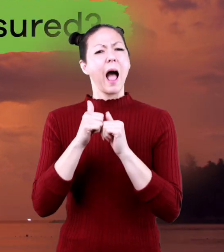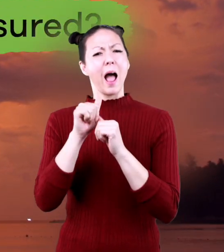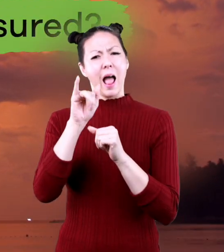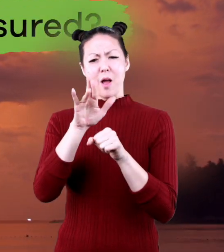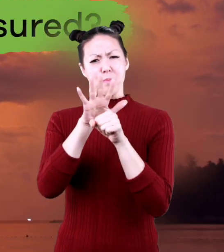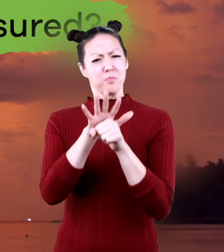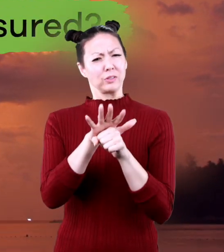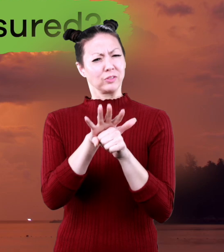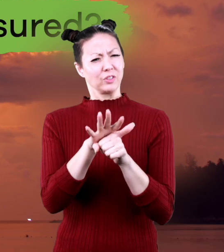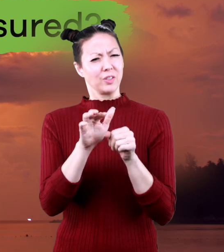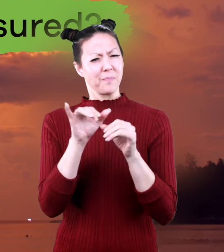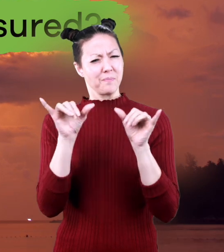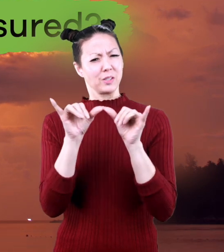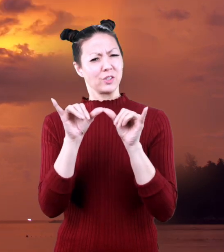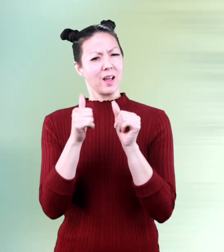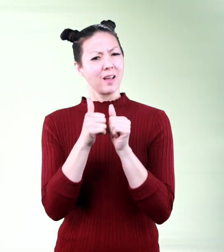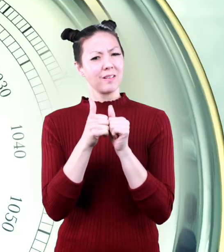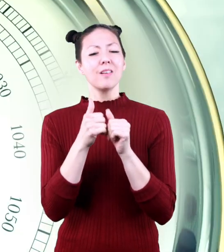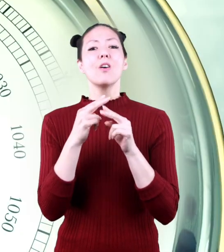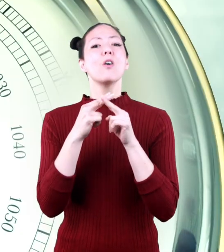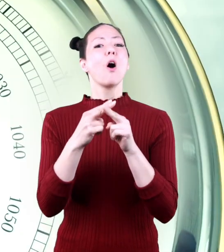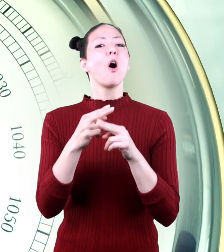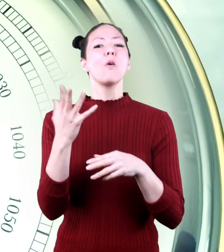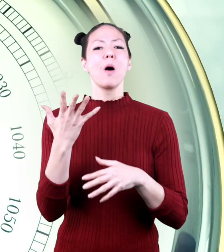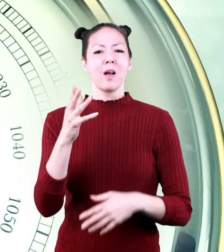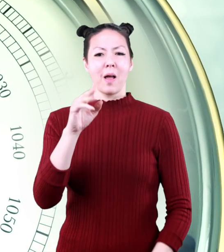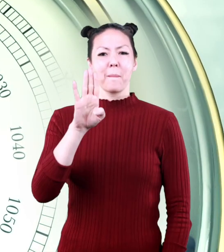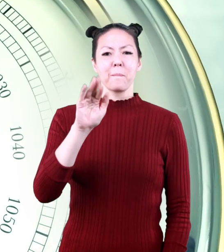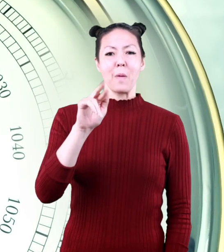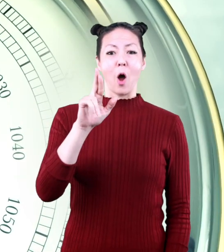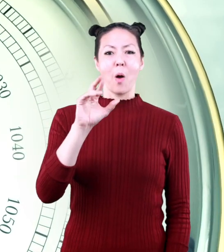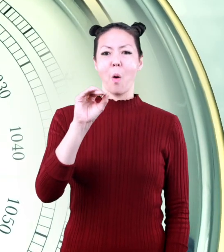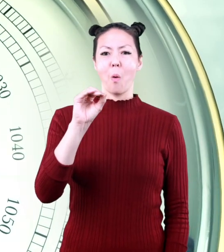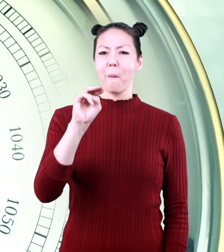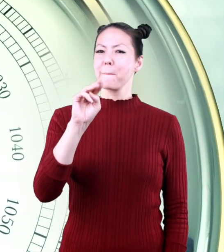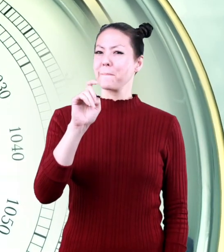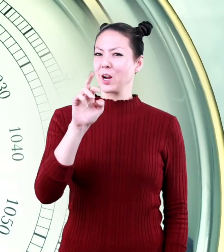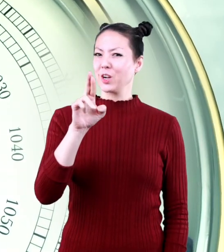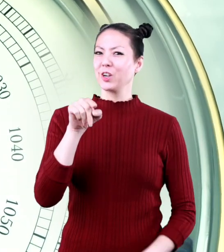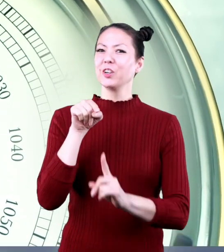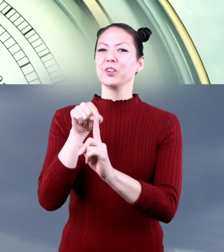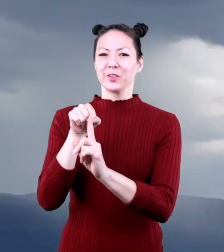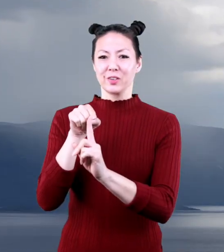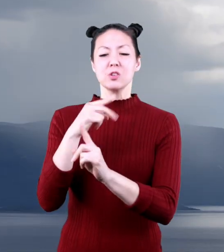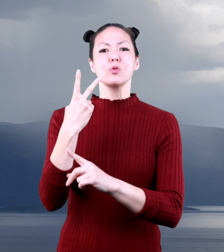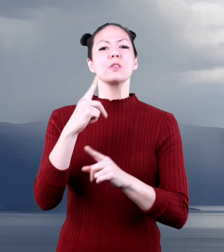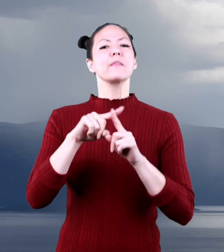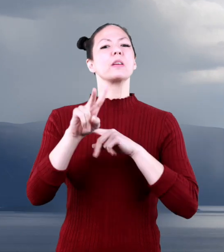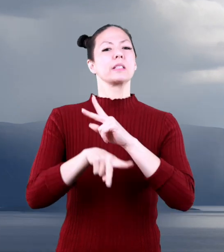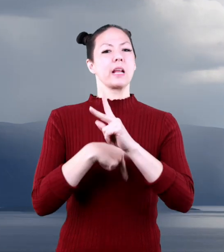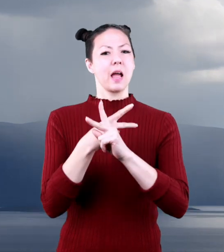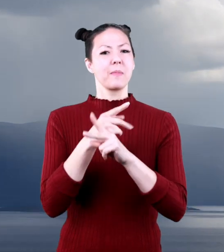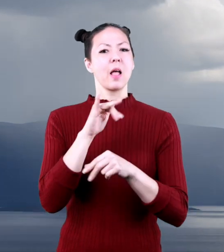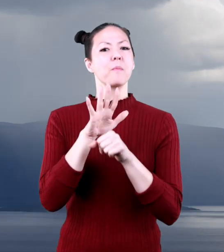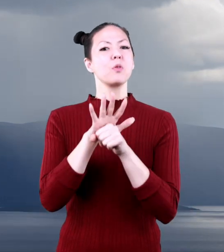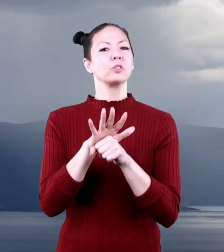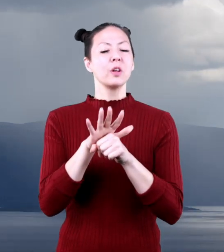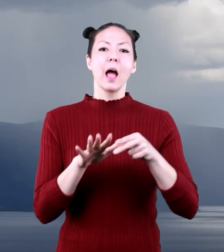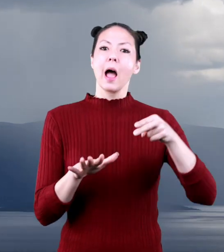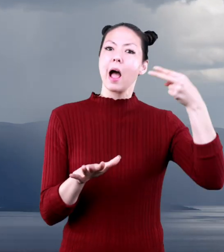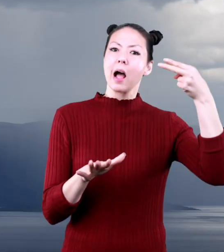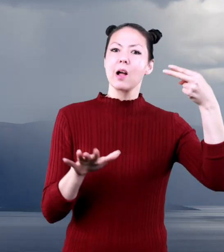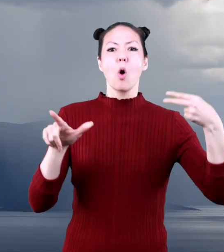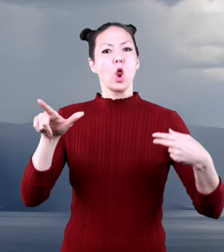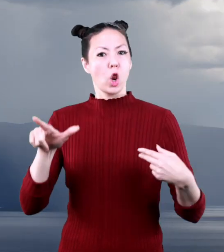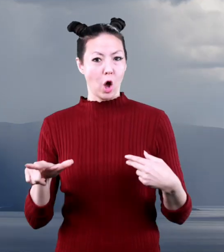air pressure measured, you ask? By a tool called a barometer. There are two types of air